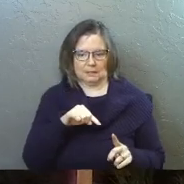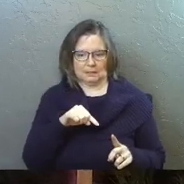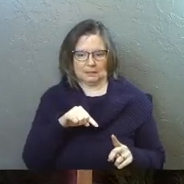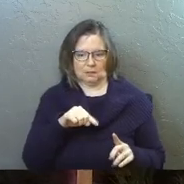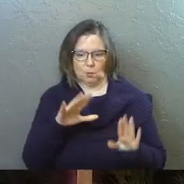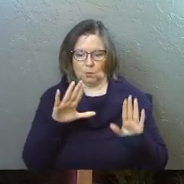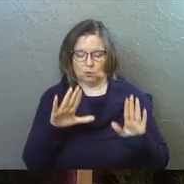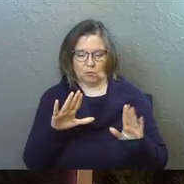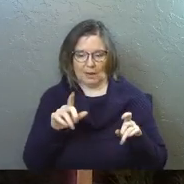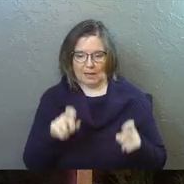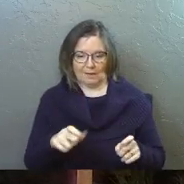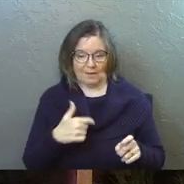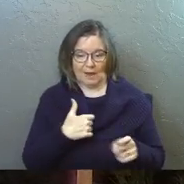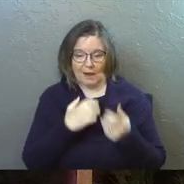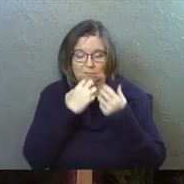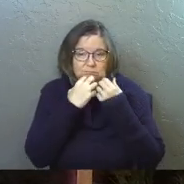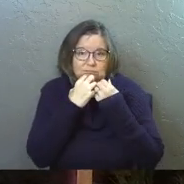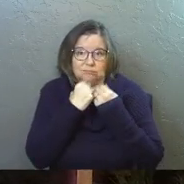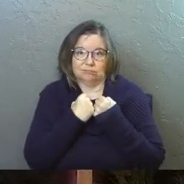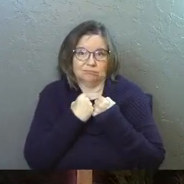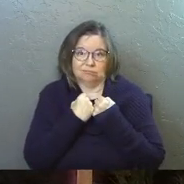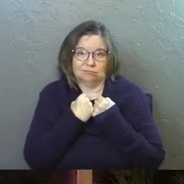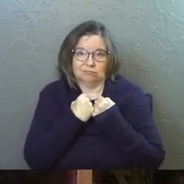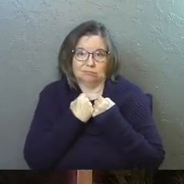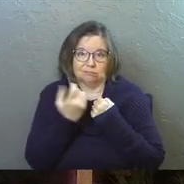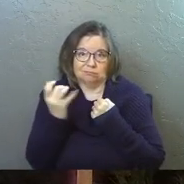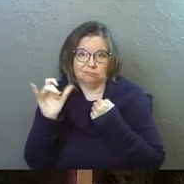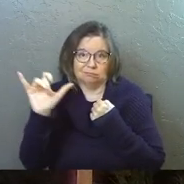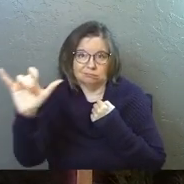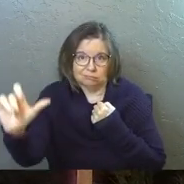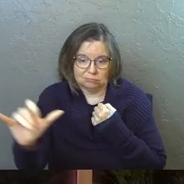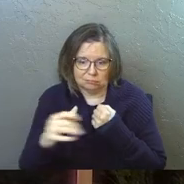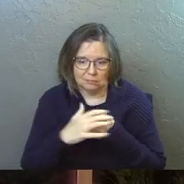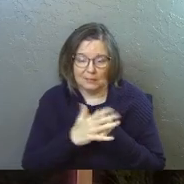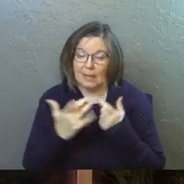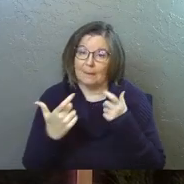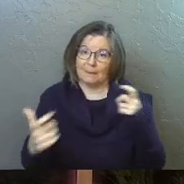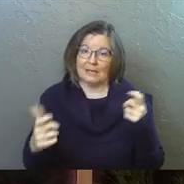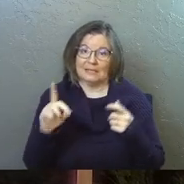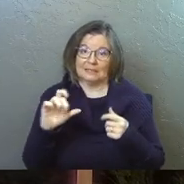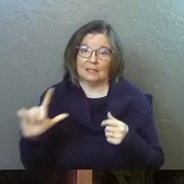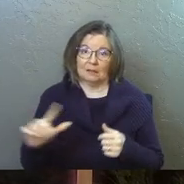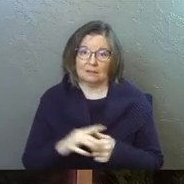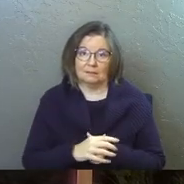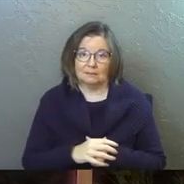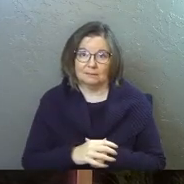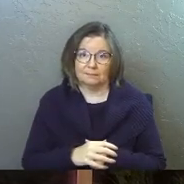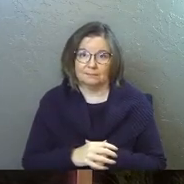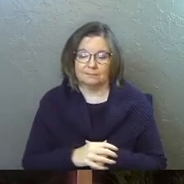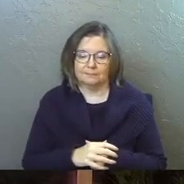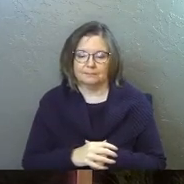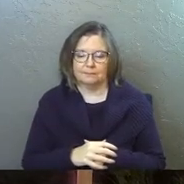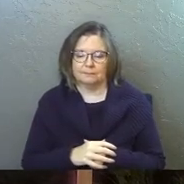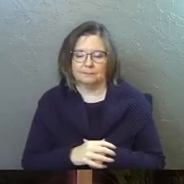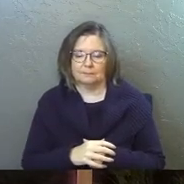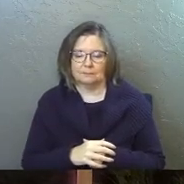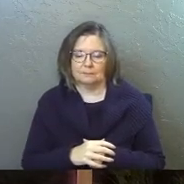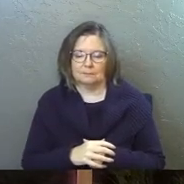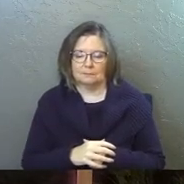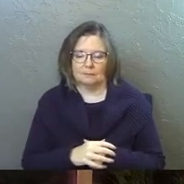a great gift and that I would cherish it till the day I die. Um, big, big deal. Um,